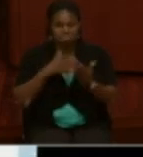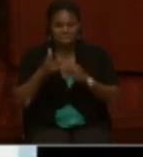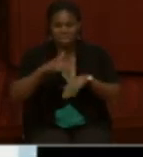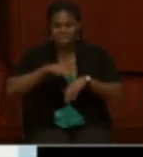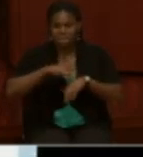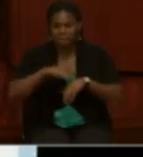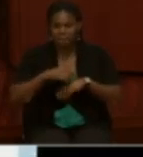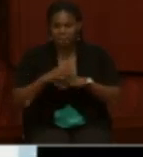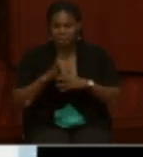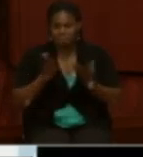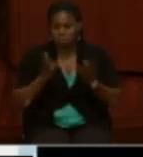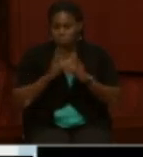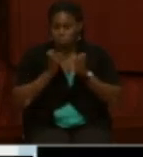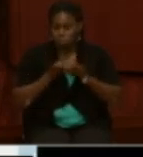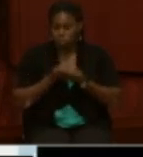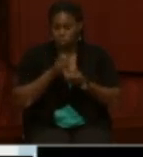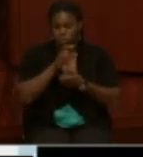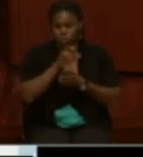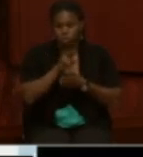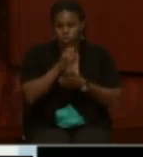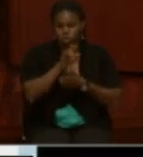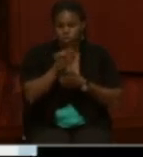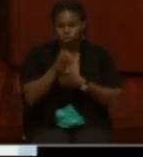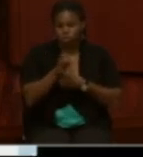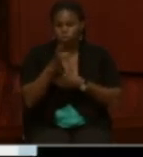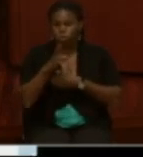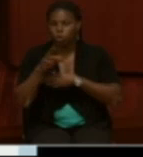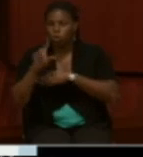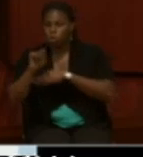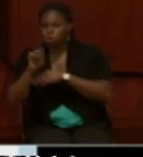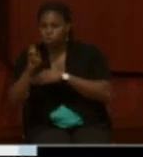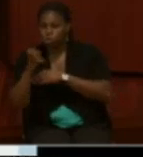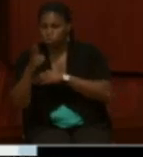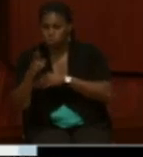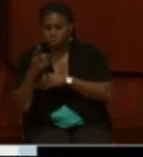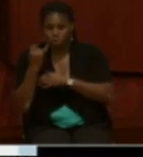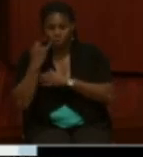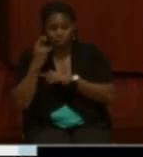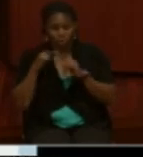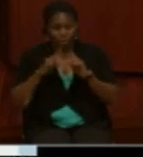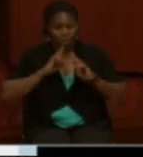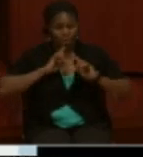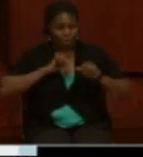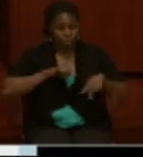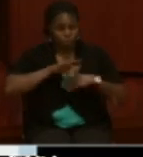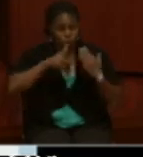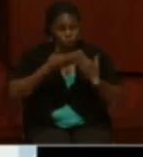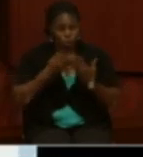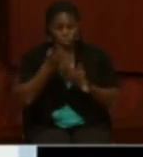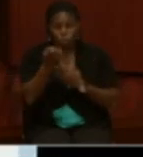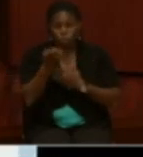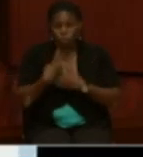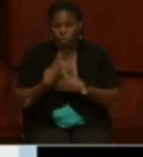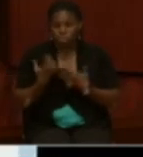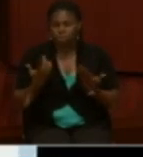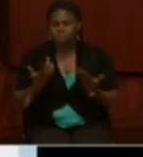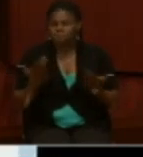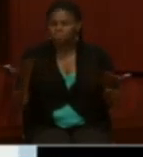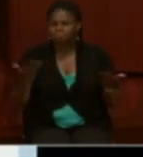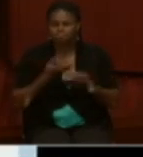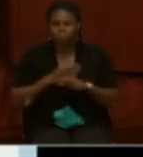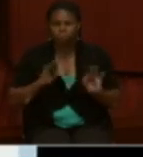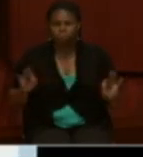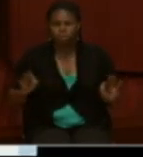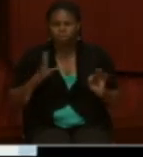during the session on Ustream or Twitter. If he cannot get to all of the questions during this session, please feel free